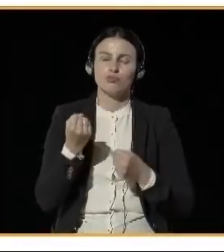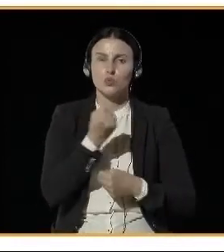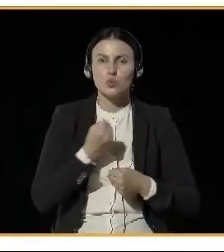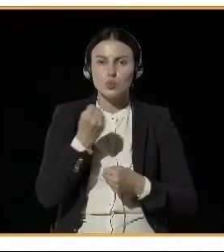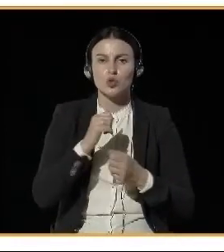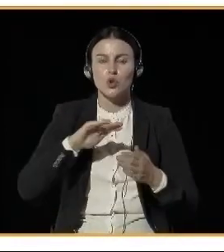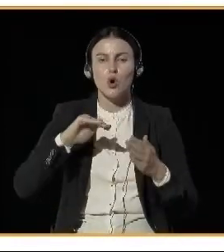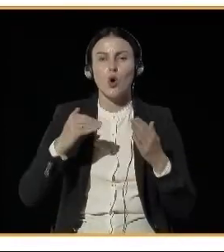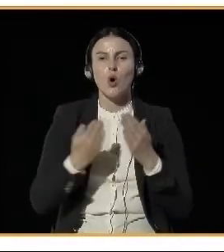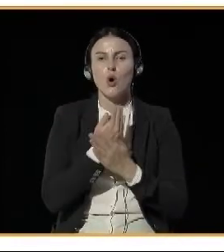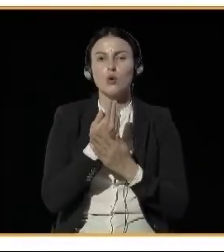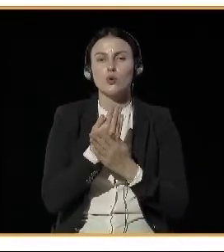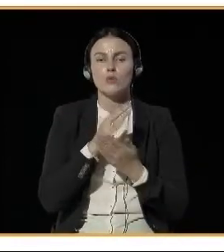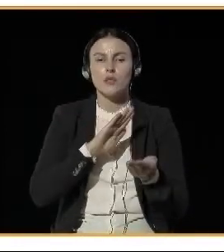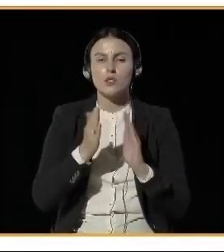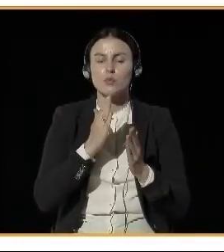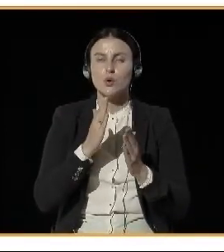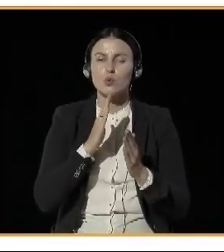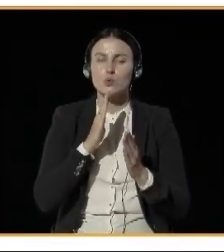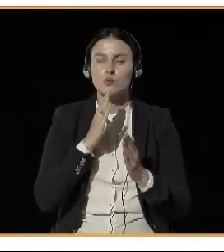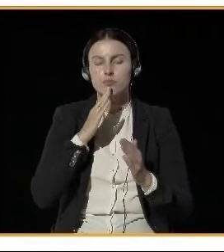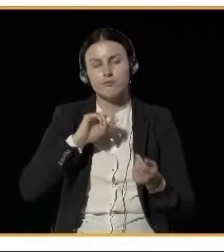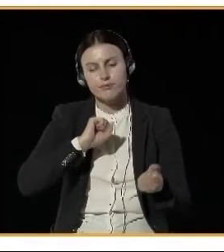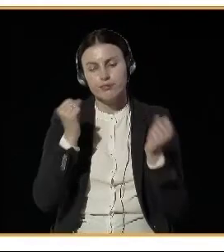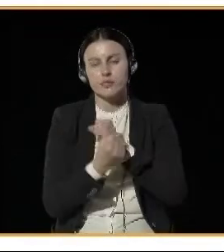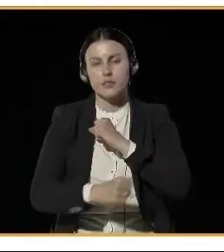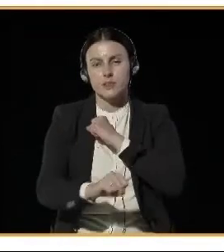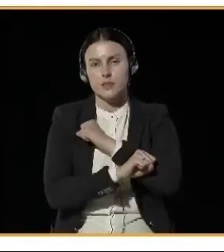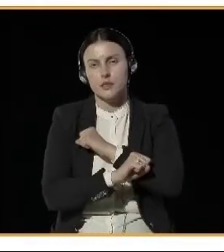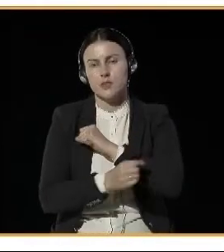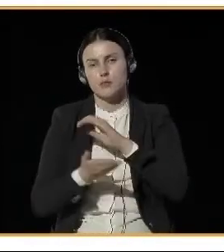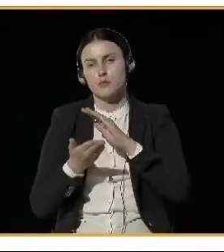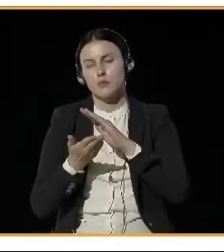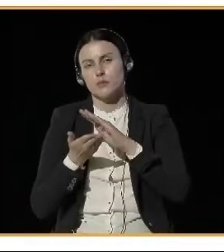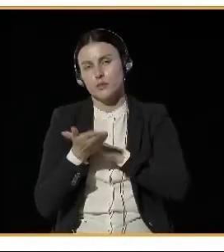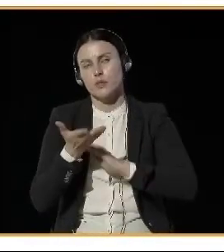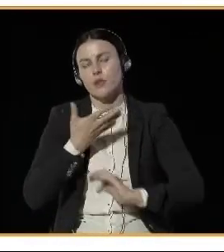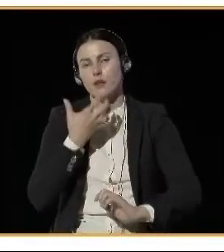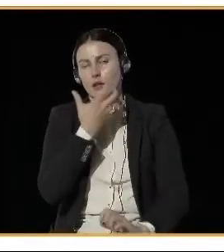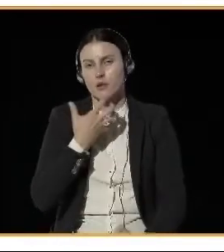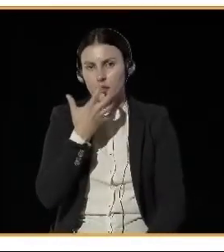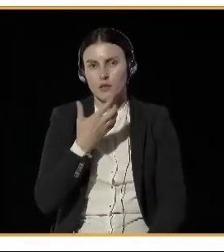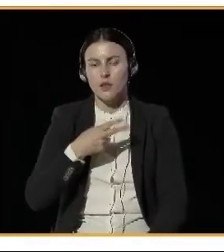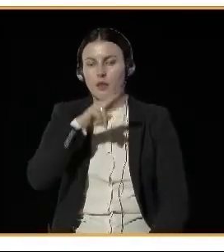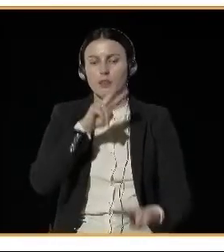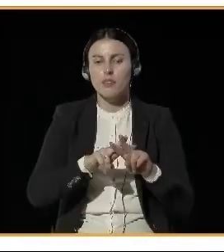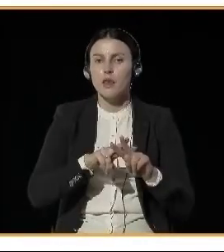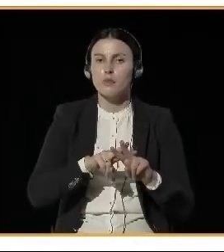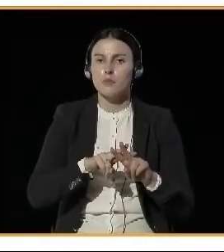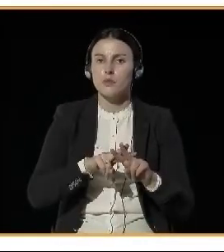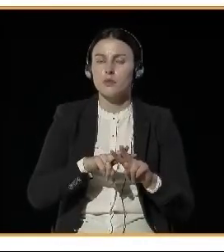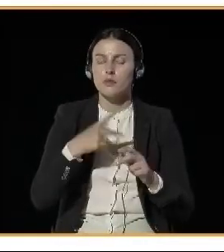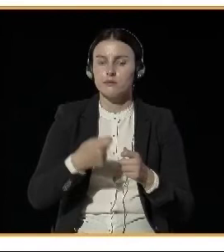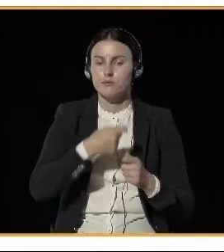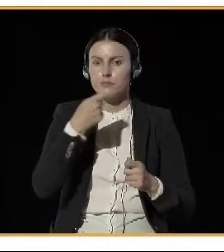energy from renewables, the share of energy from renewables. So it has to be really specific.